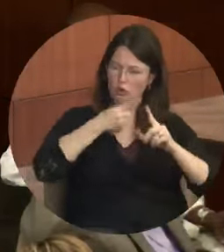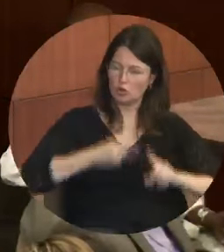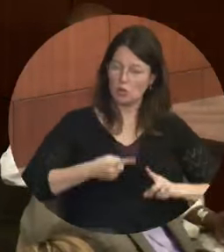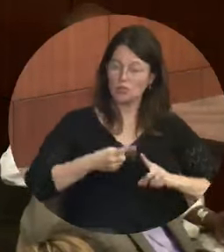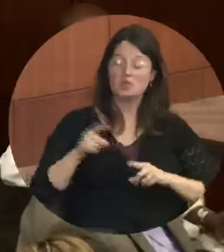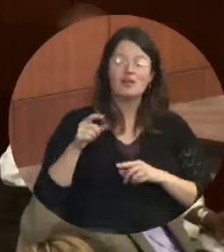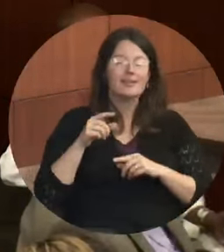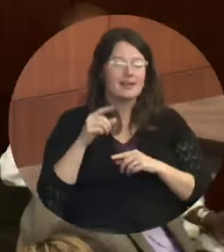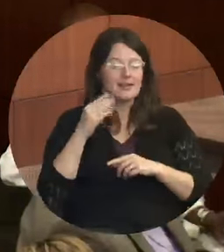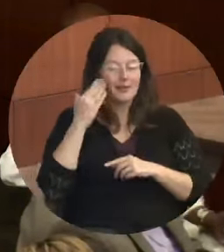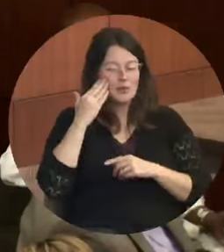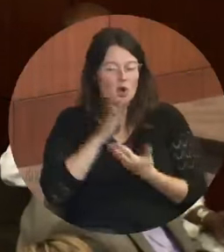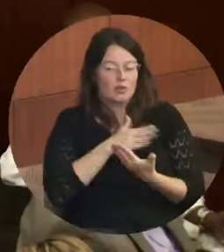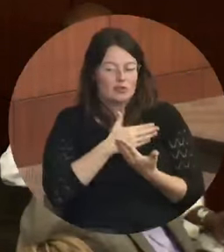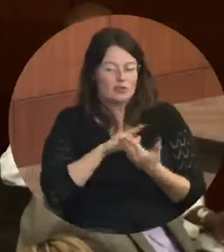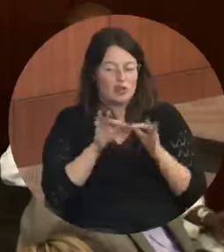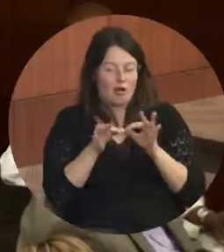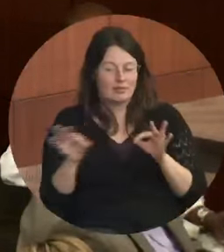goes,